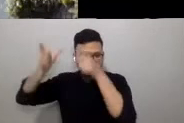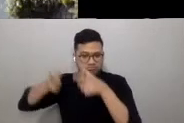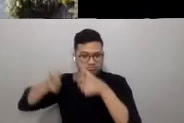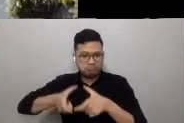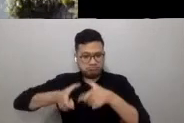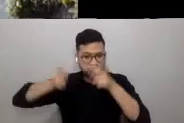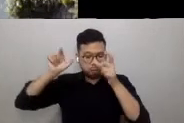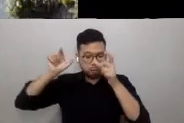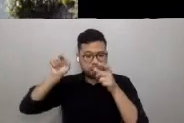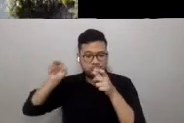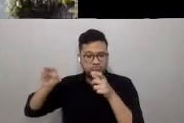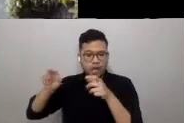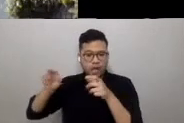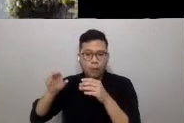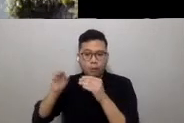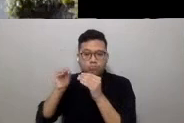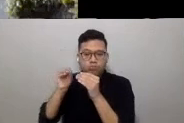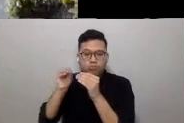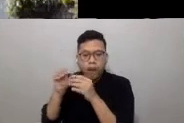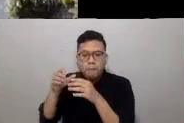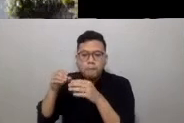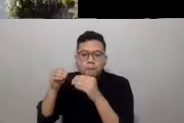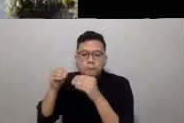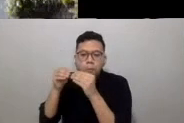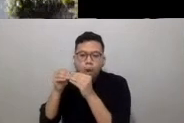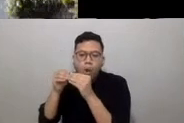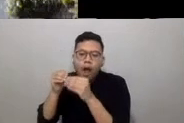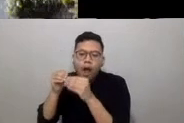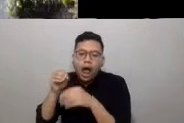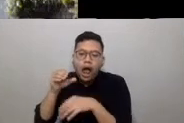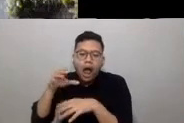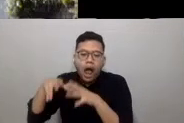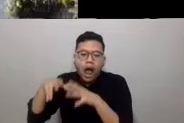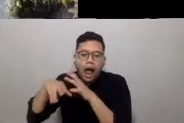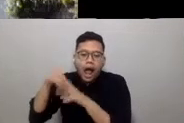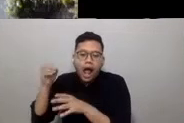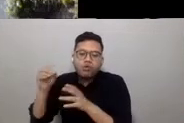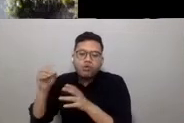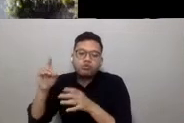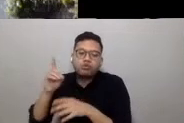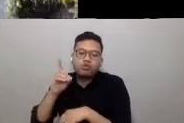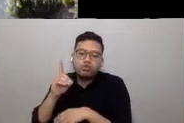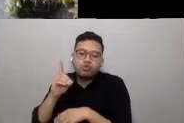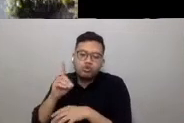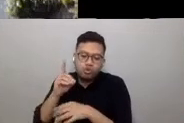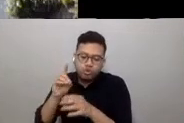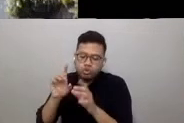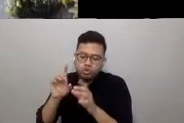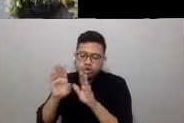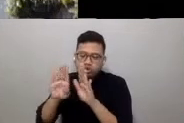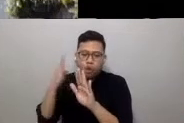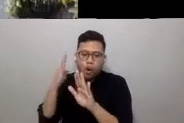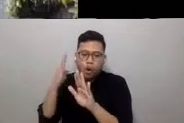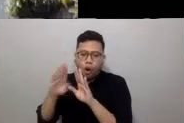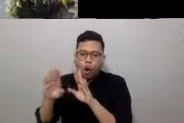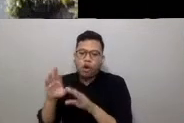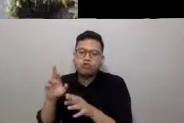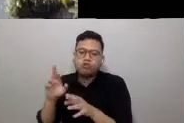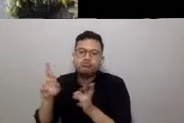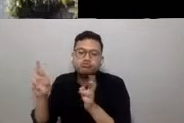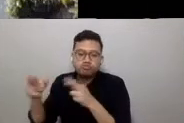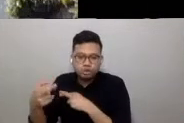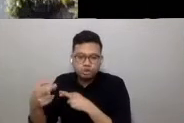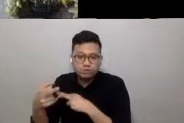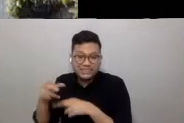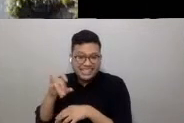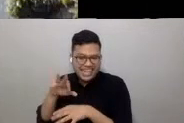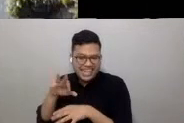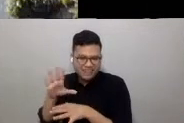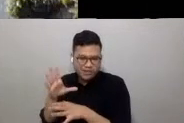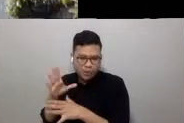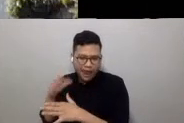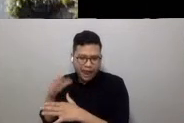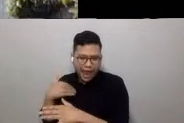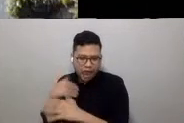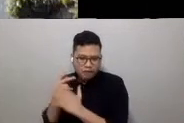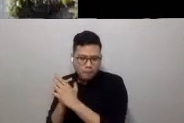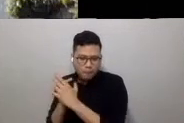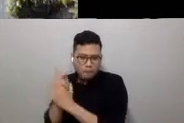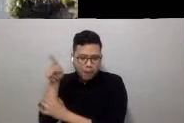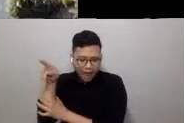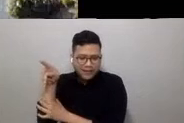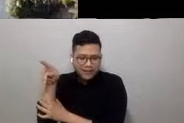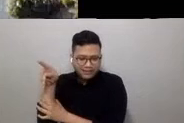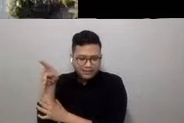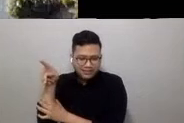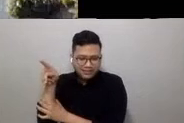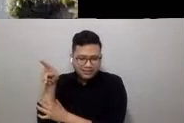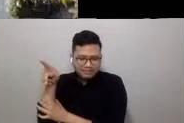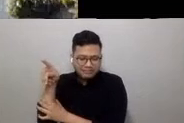outdoor rooms can provide an element of self-sustenance when edible plants are incorporated or can be densely